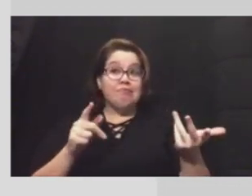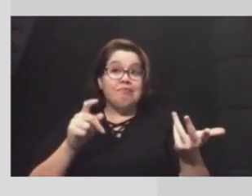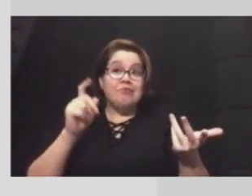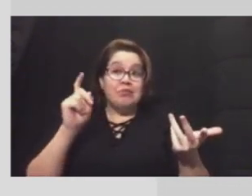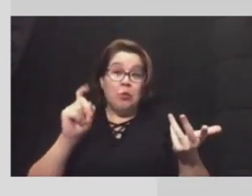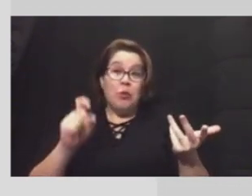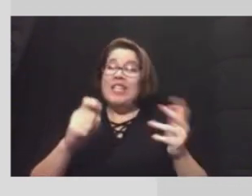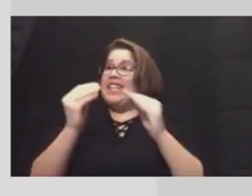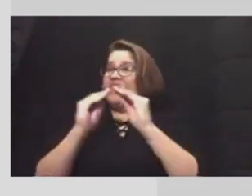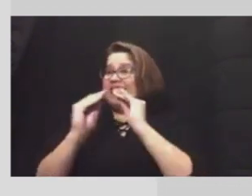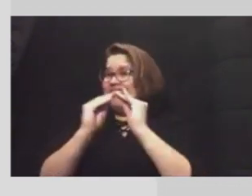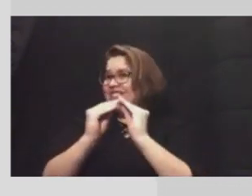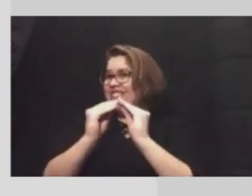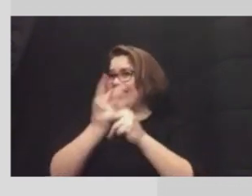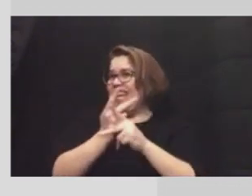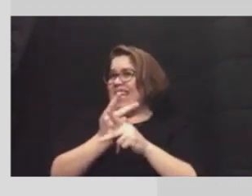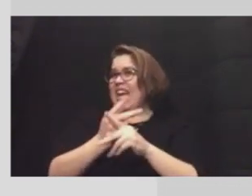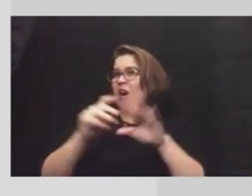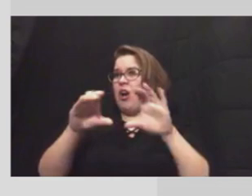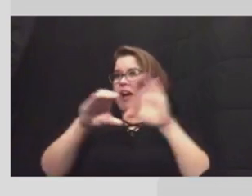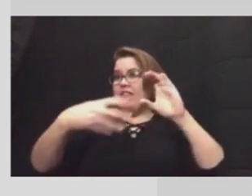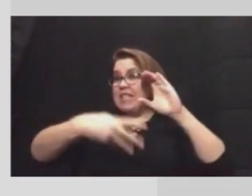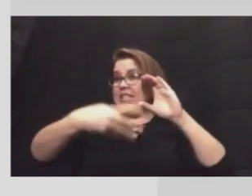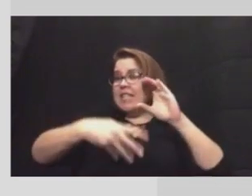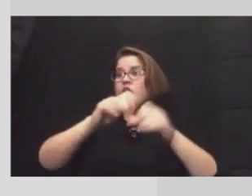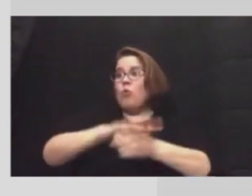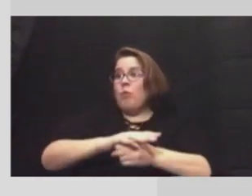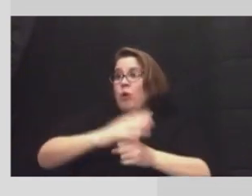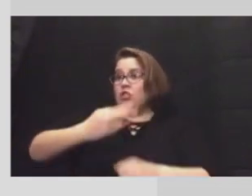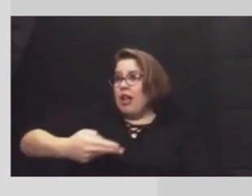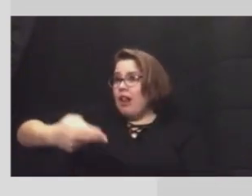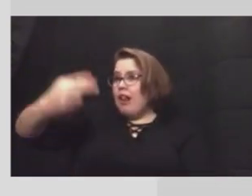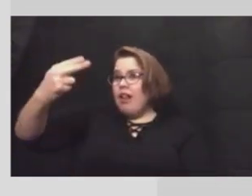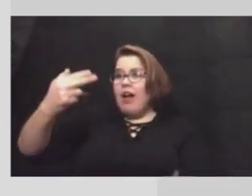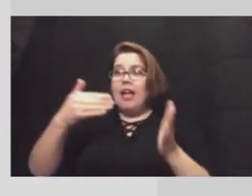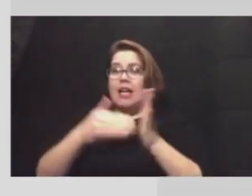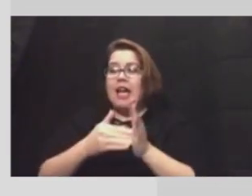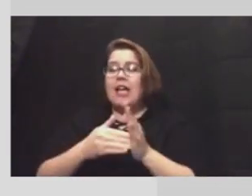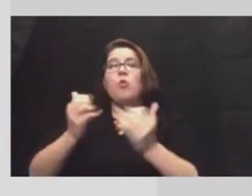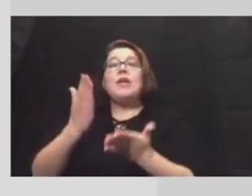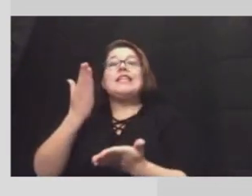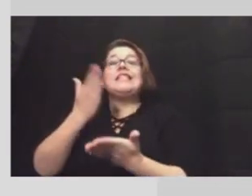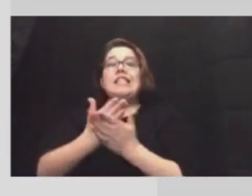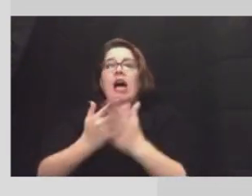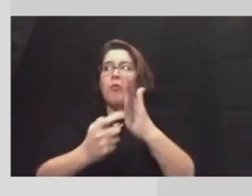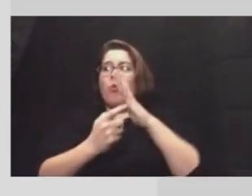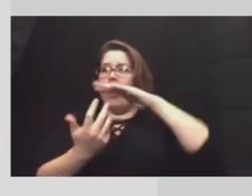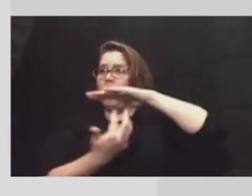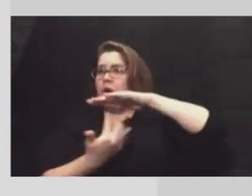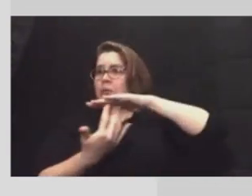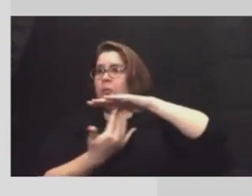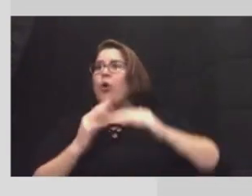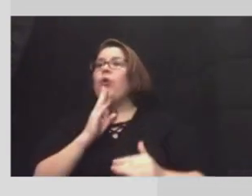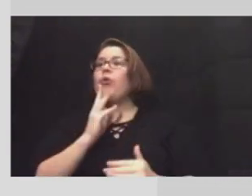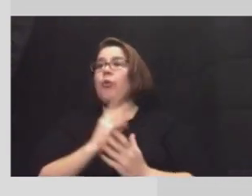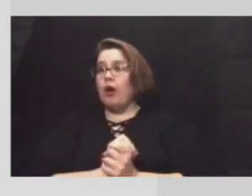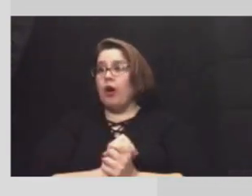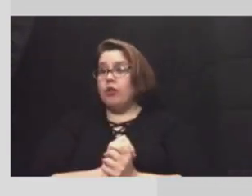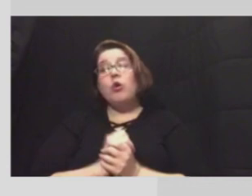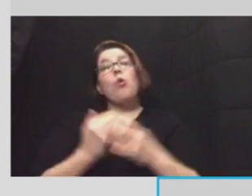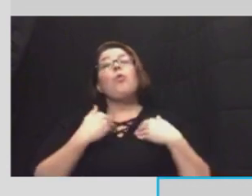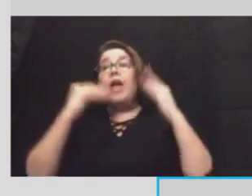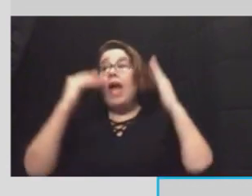leaks taken care of so our pressure builds up so we can eventually lift the boil water notice. There is some hope.